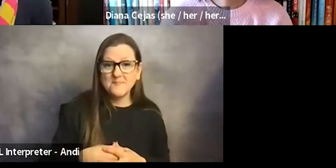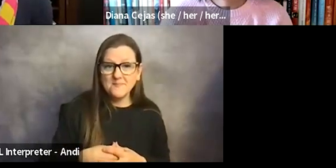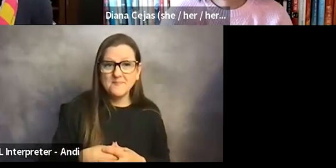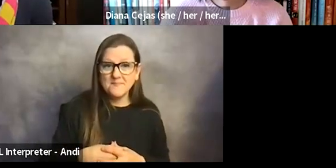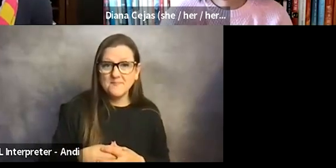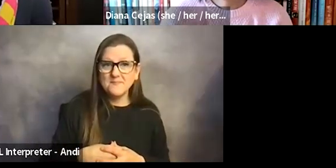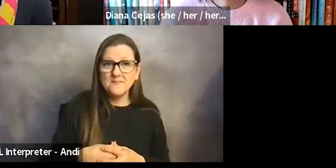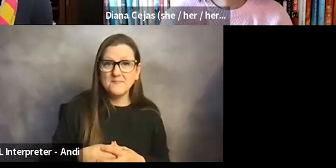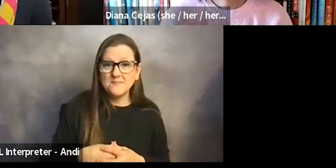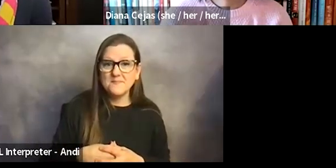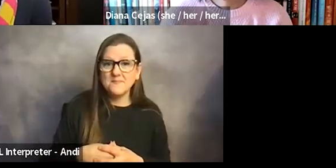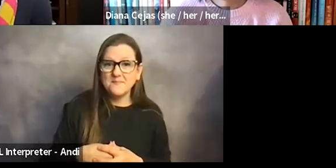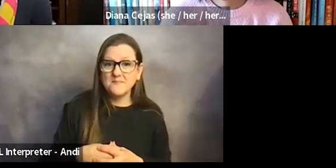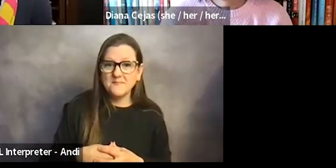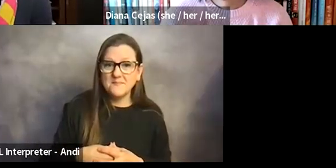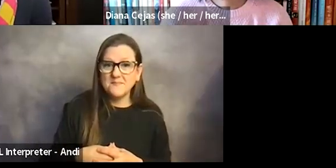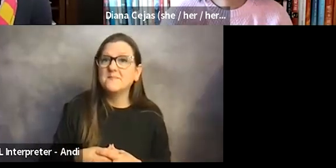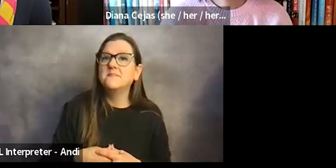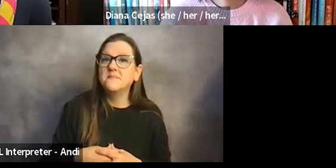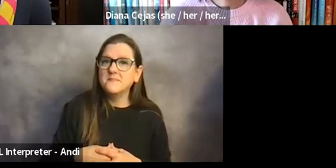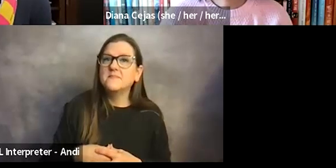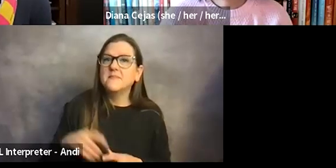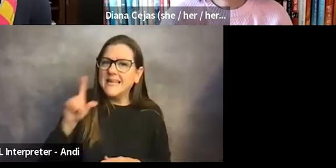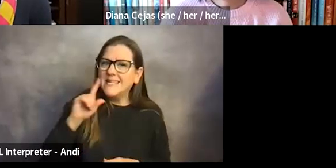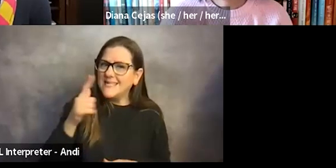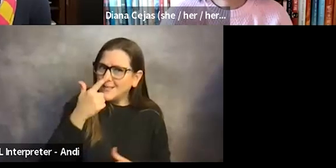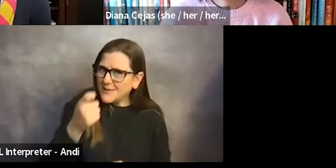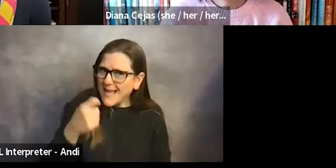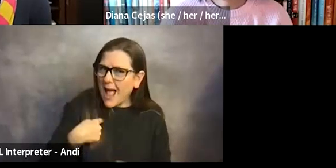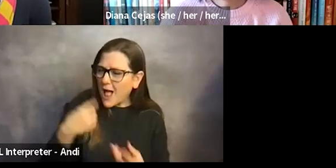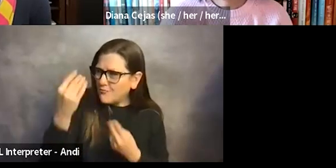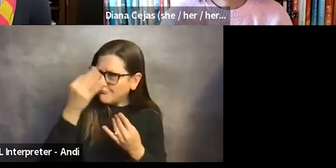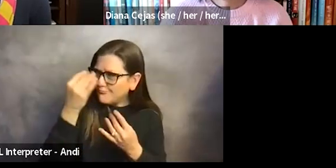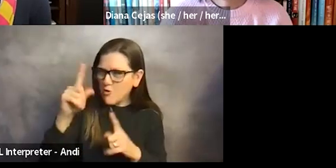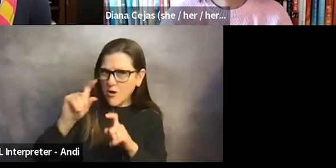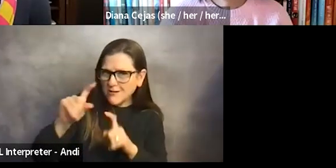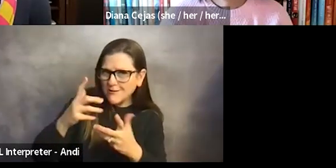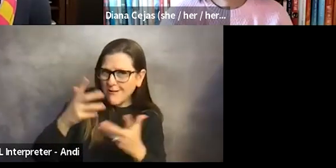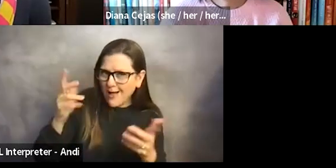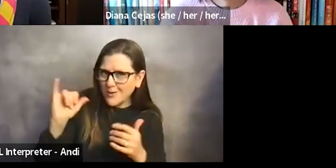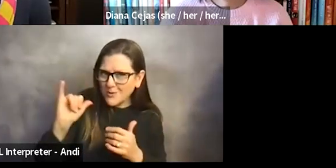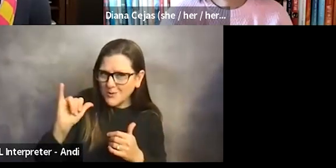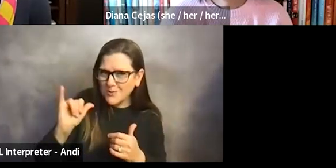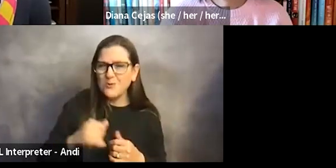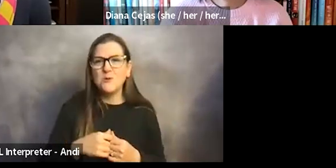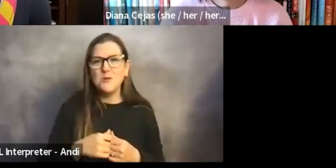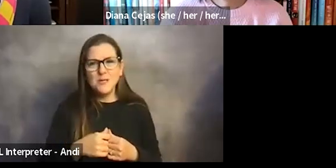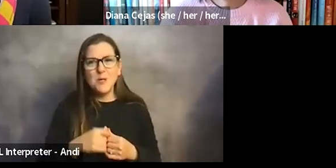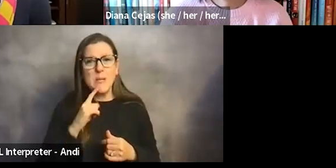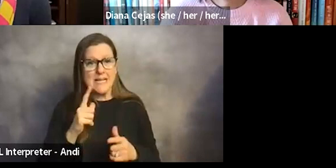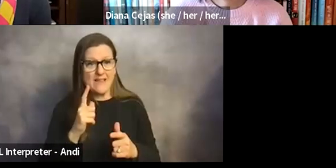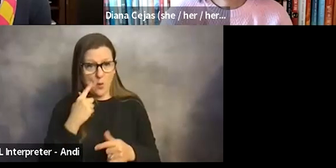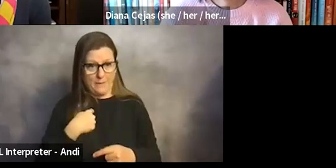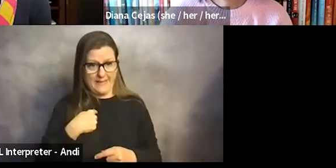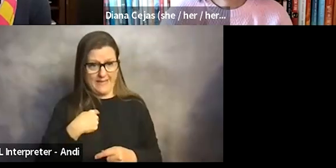Yeah, I think it's interesting, I thought about this question a lot, I think that the biggest thing I would